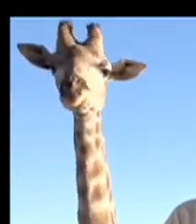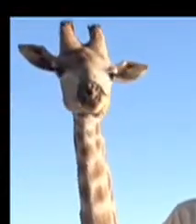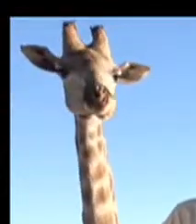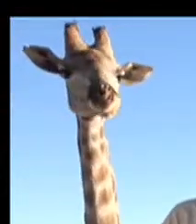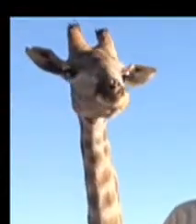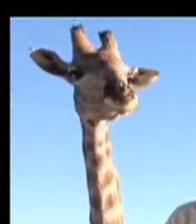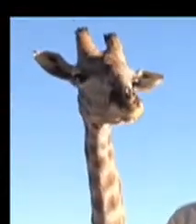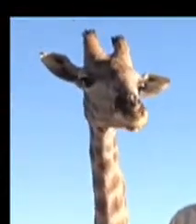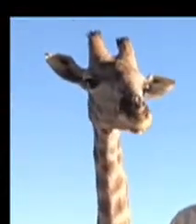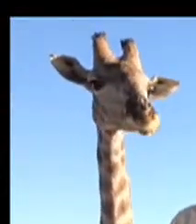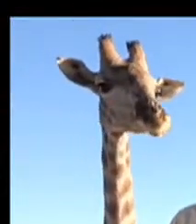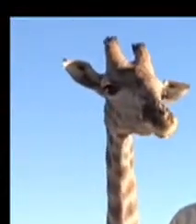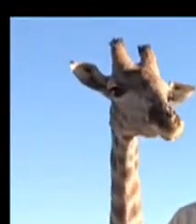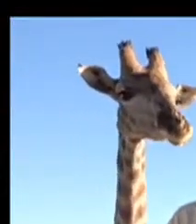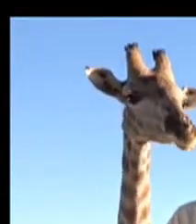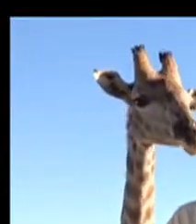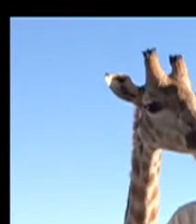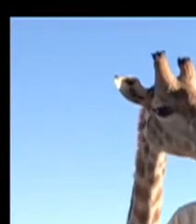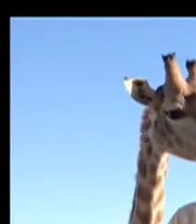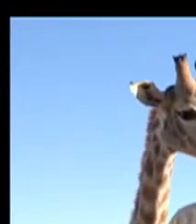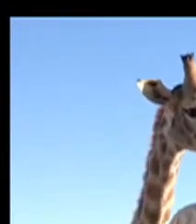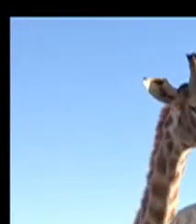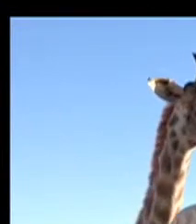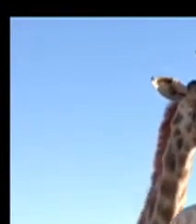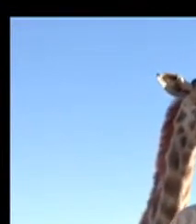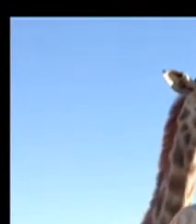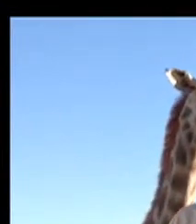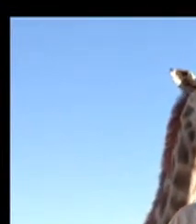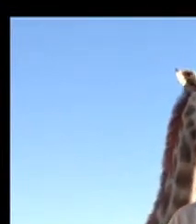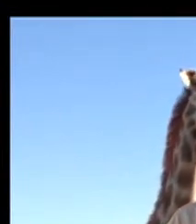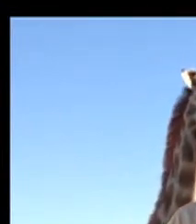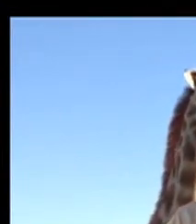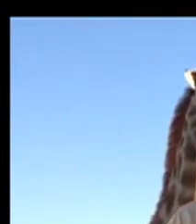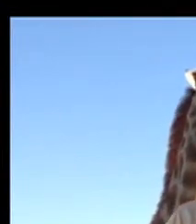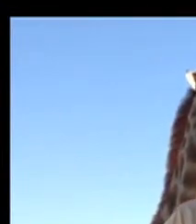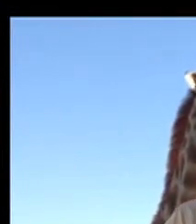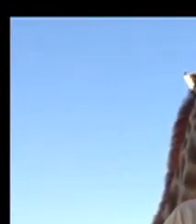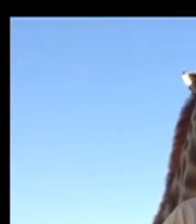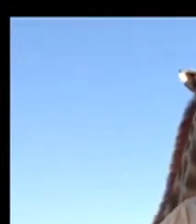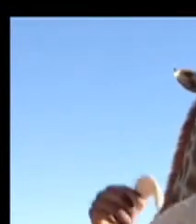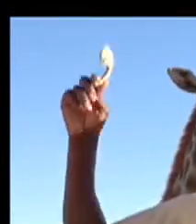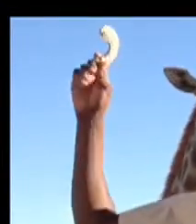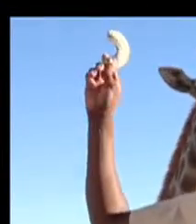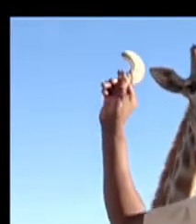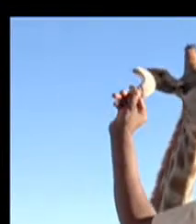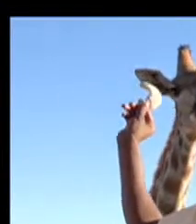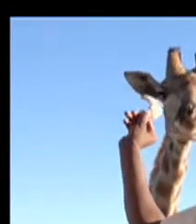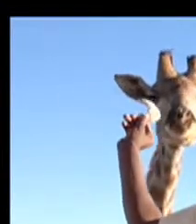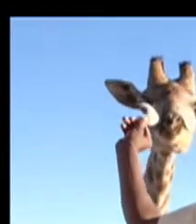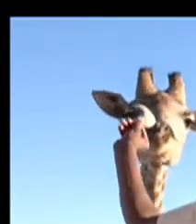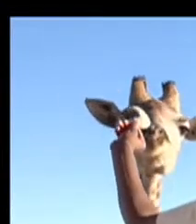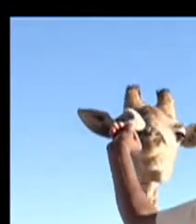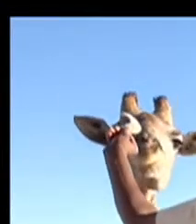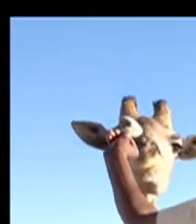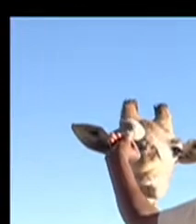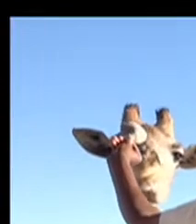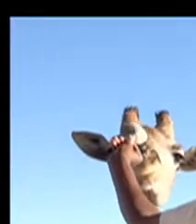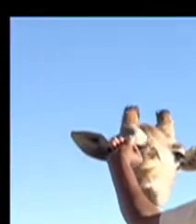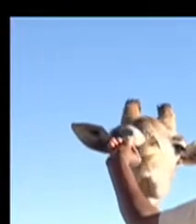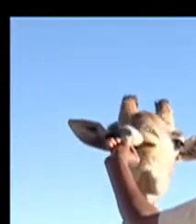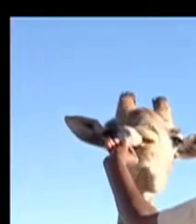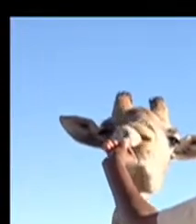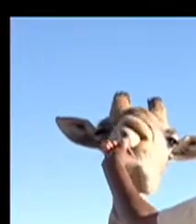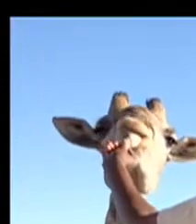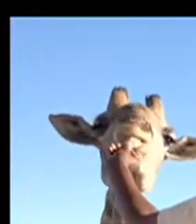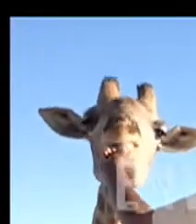Together, we are going to explore and share a lot of interesting environmental effects with you. My name is Naomi. I'm Audi. And this is Martha.